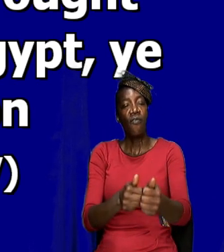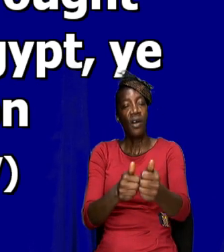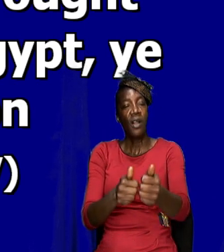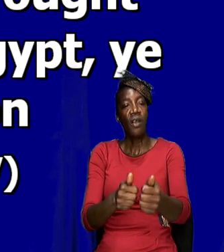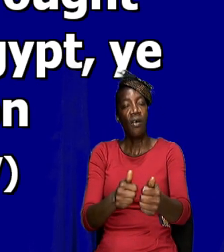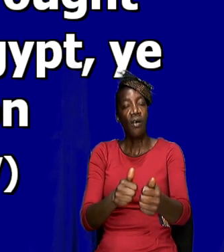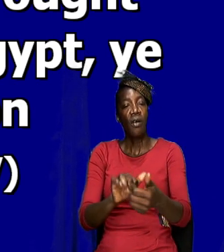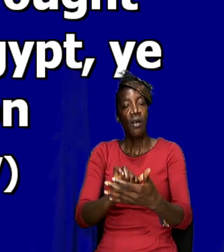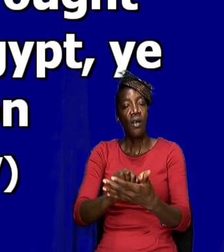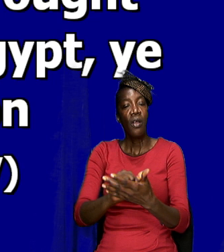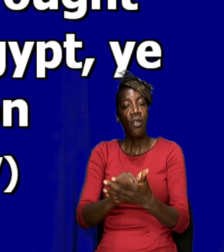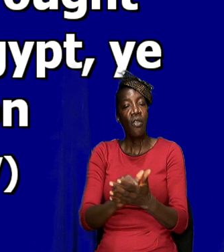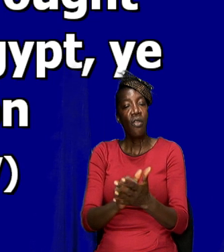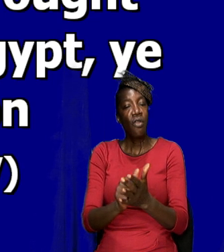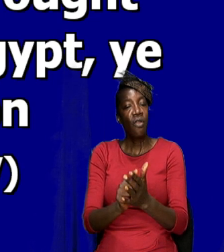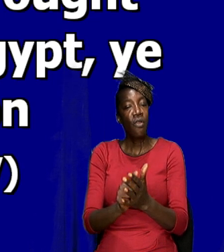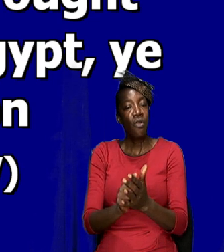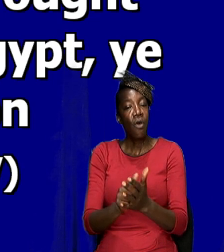those that he sent.